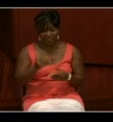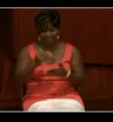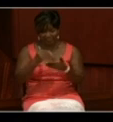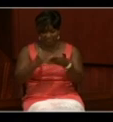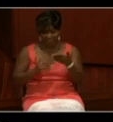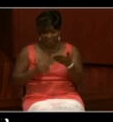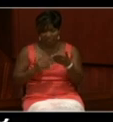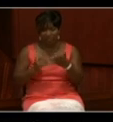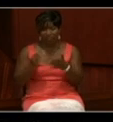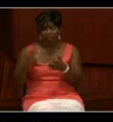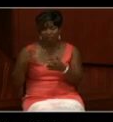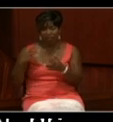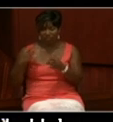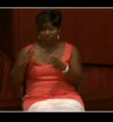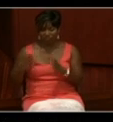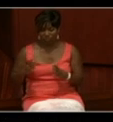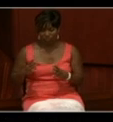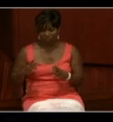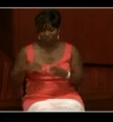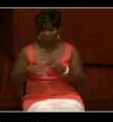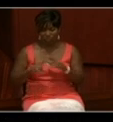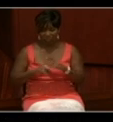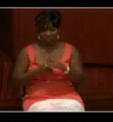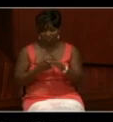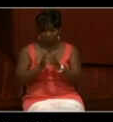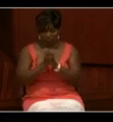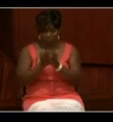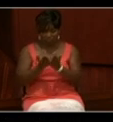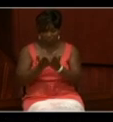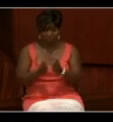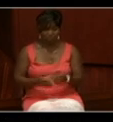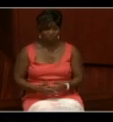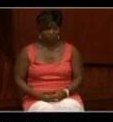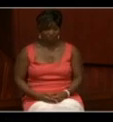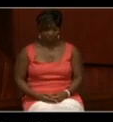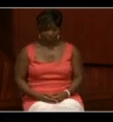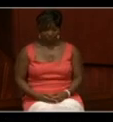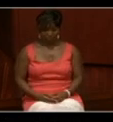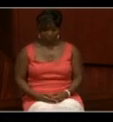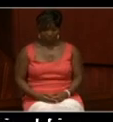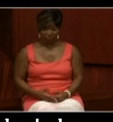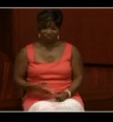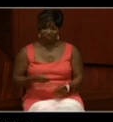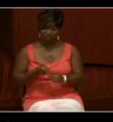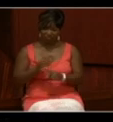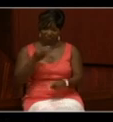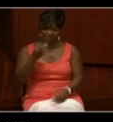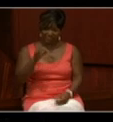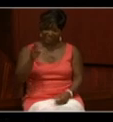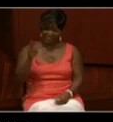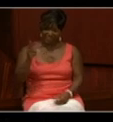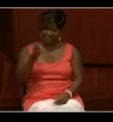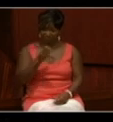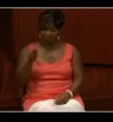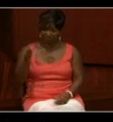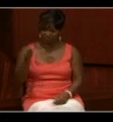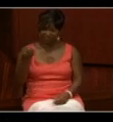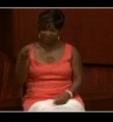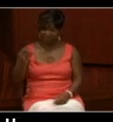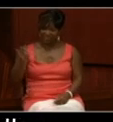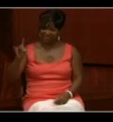beginning of the log book. And then from the period of 1916 up through the 1980s,